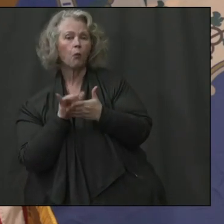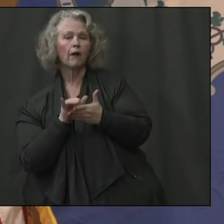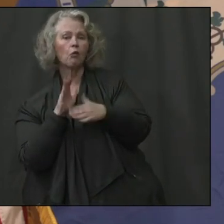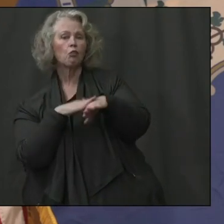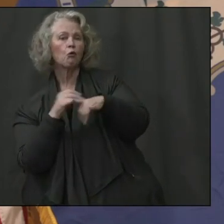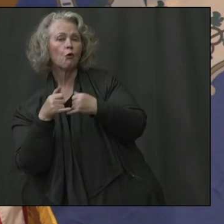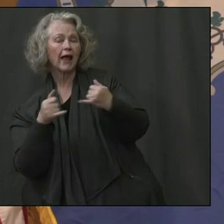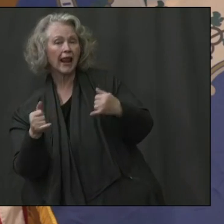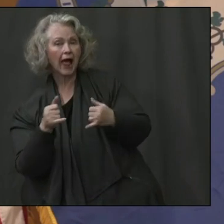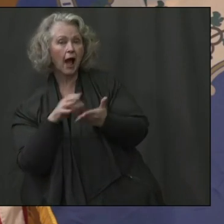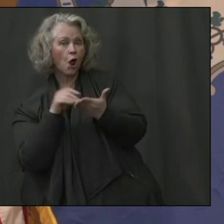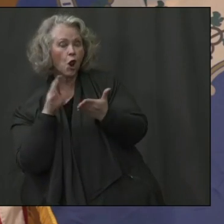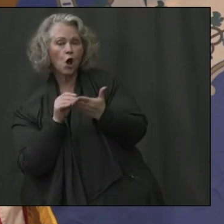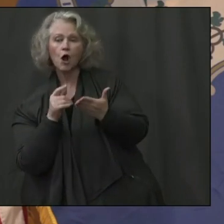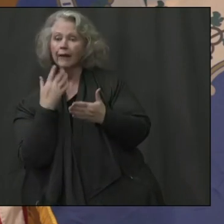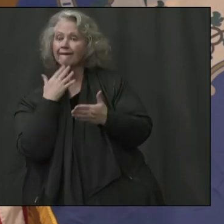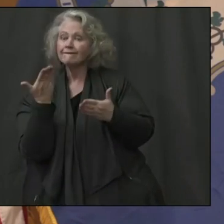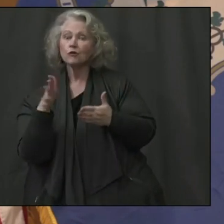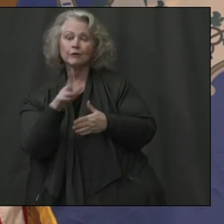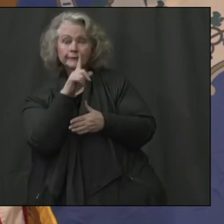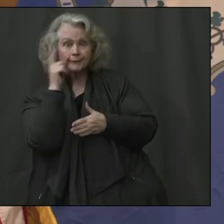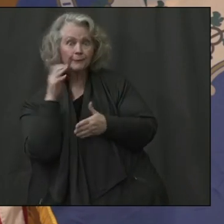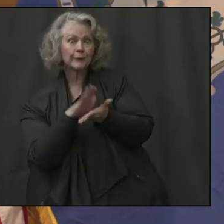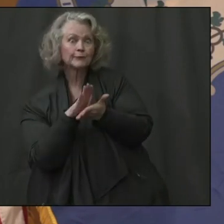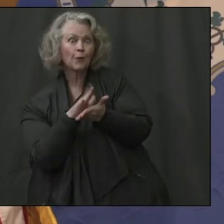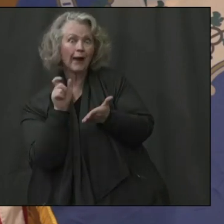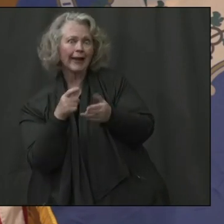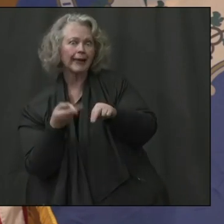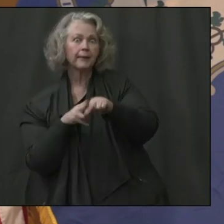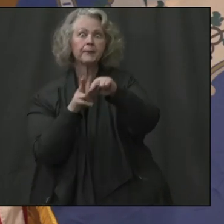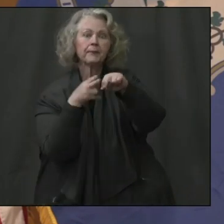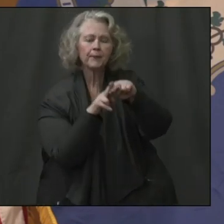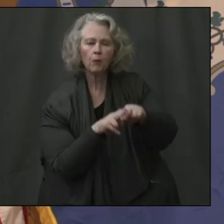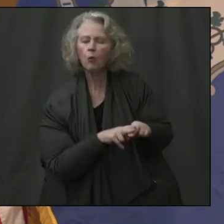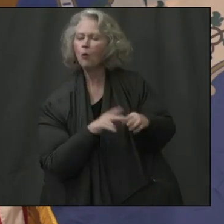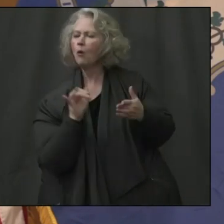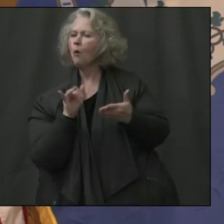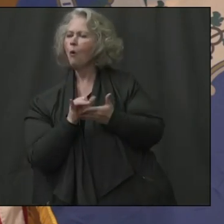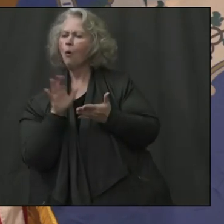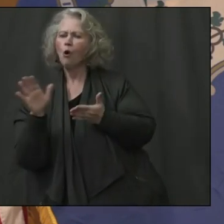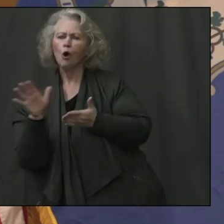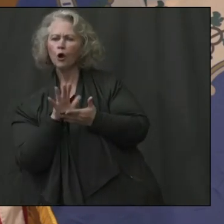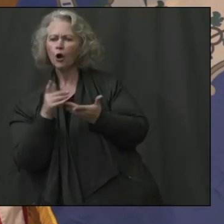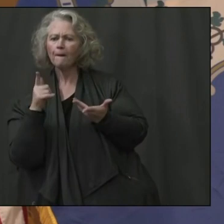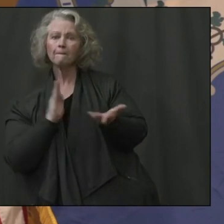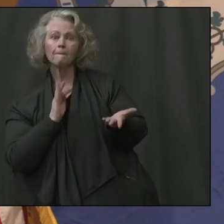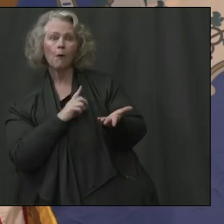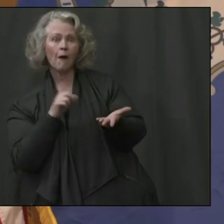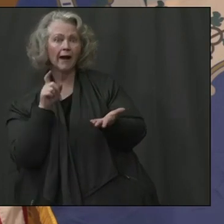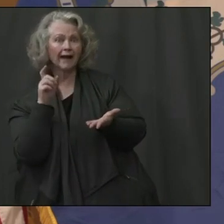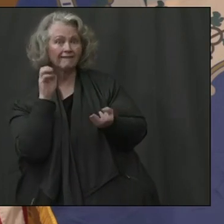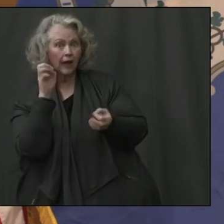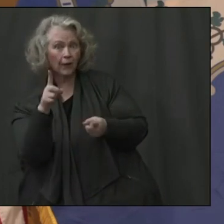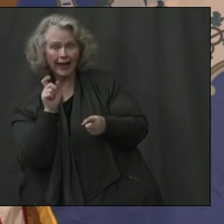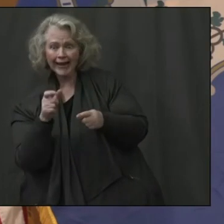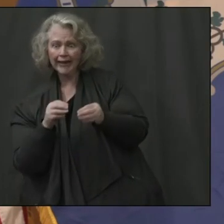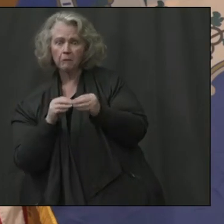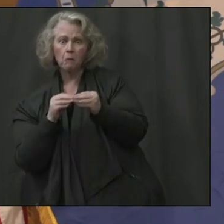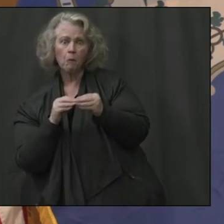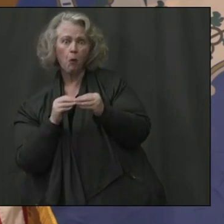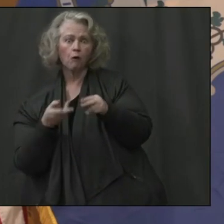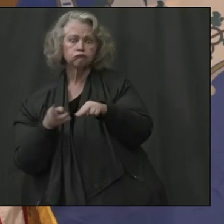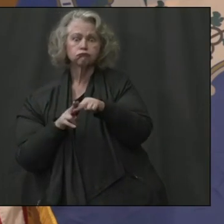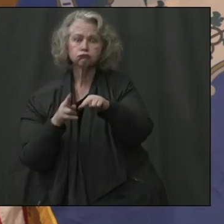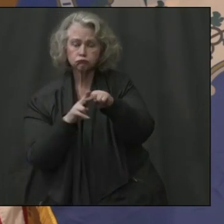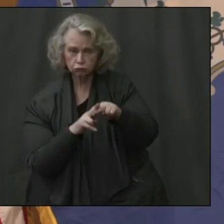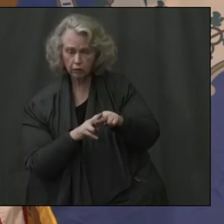in some of your summer programming, there's funding that will be going to the local boards of education. Uh, there's an extension of benefits for the